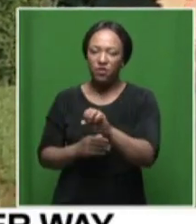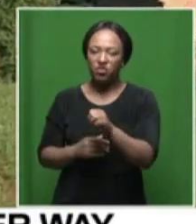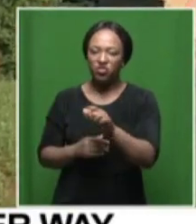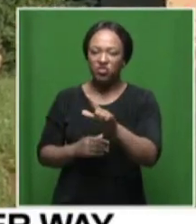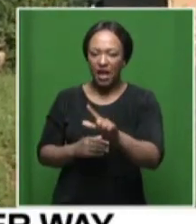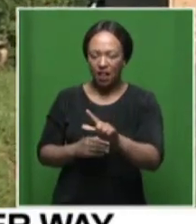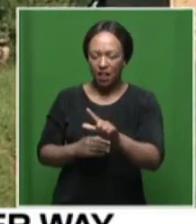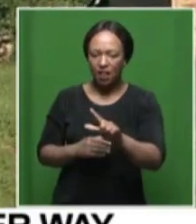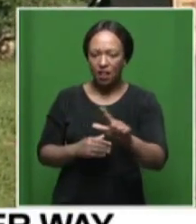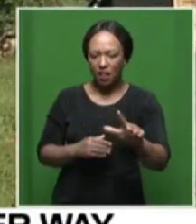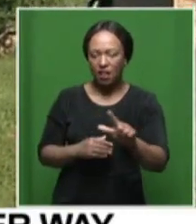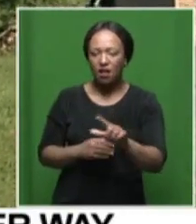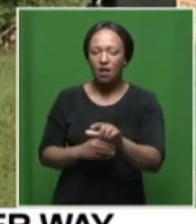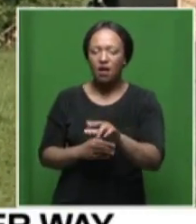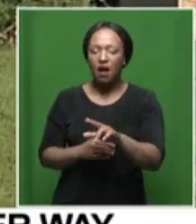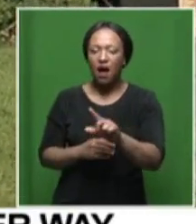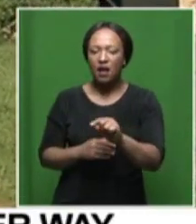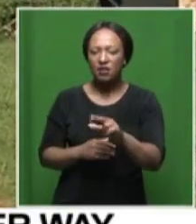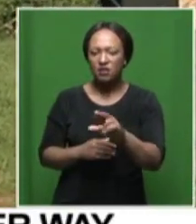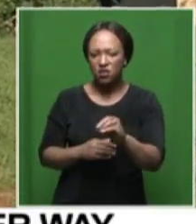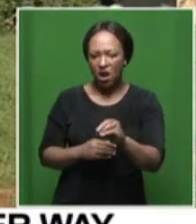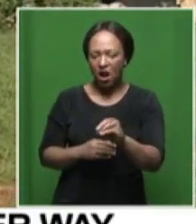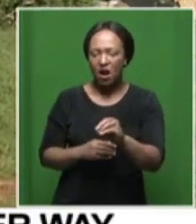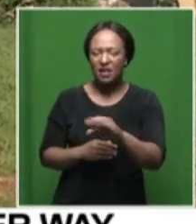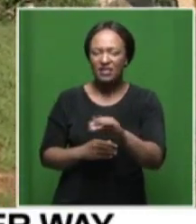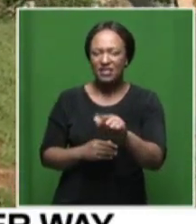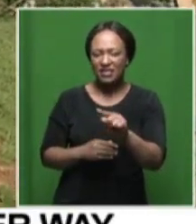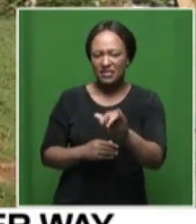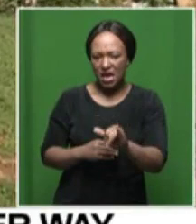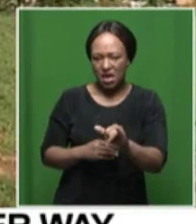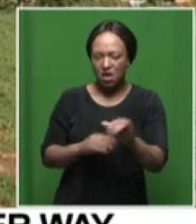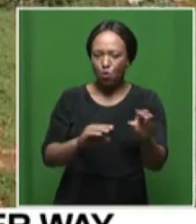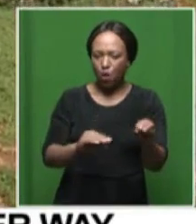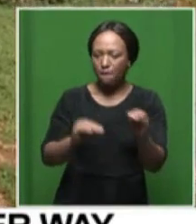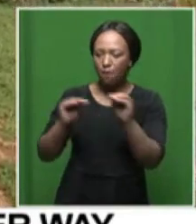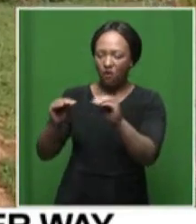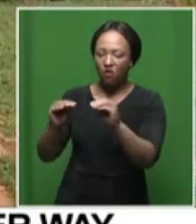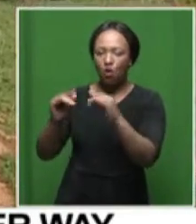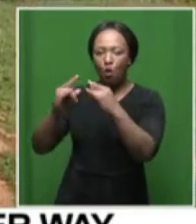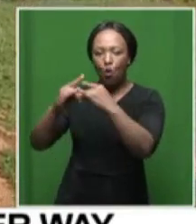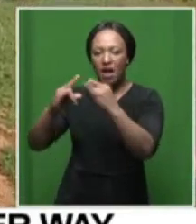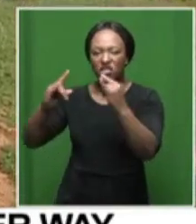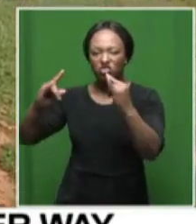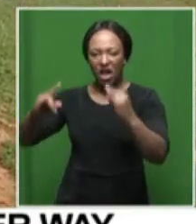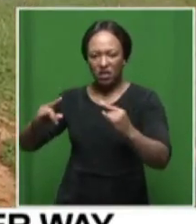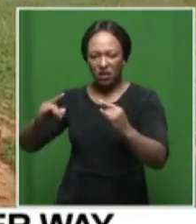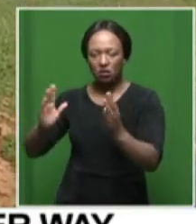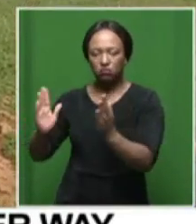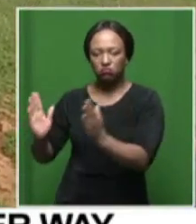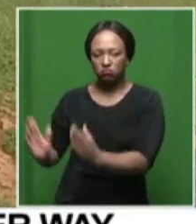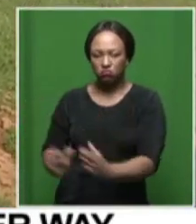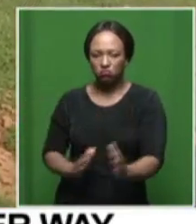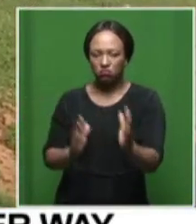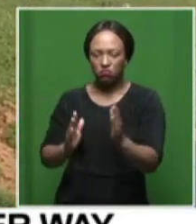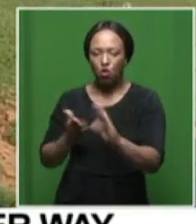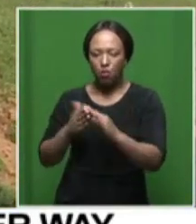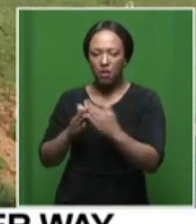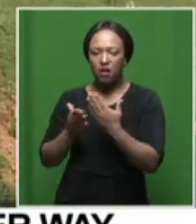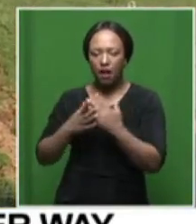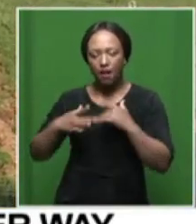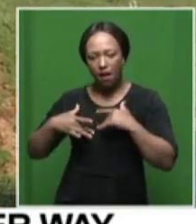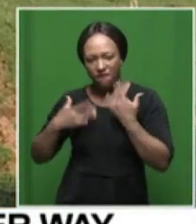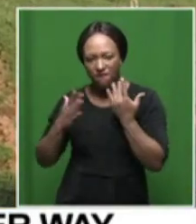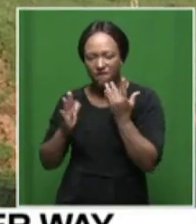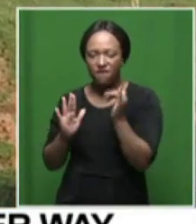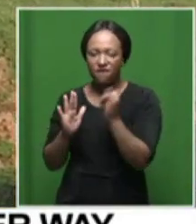where there is a shelter that we've organized for them uh so that they can be able to commune there for the for the for the